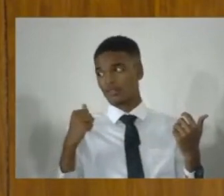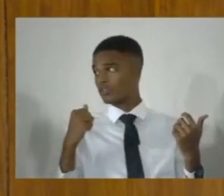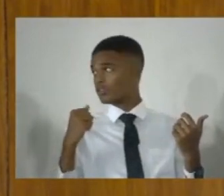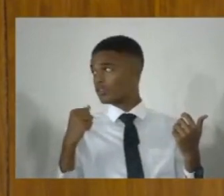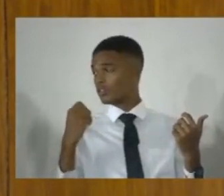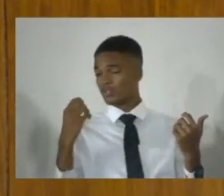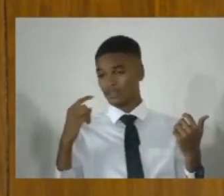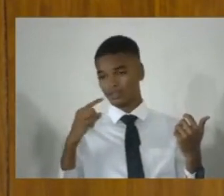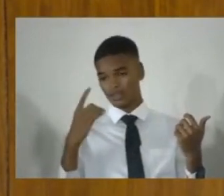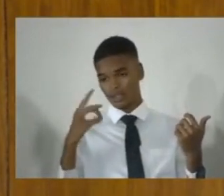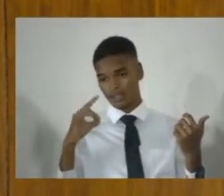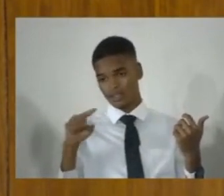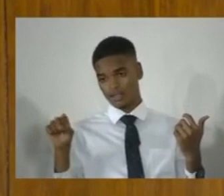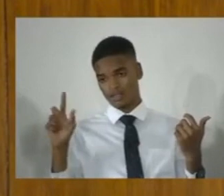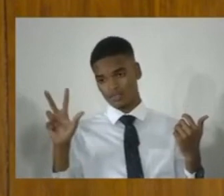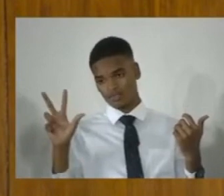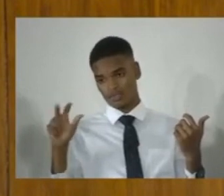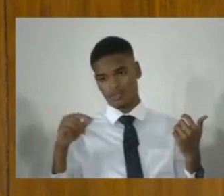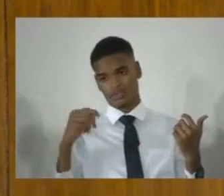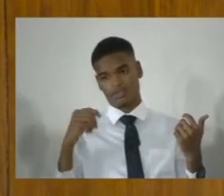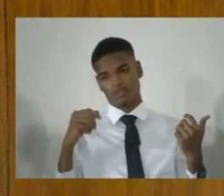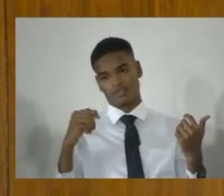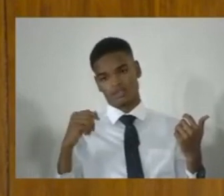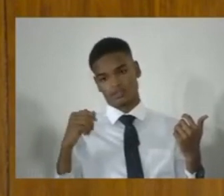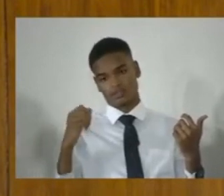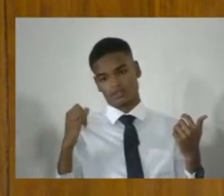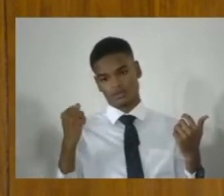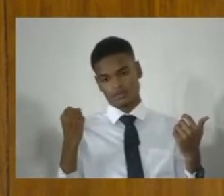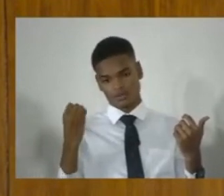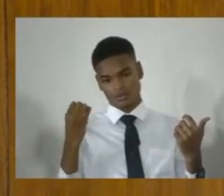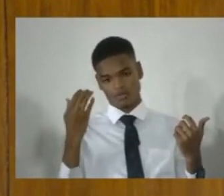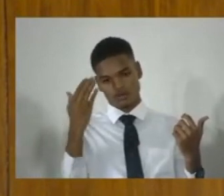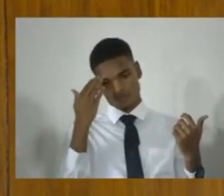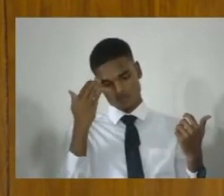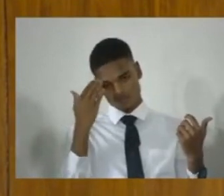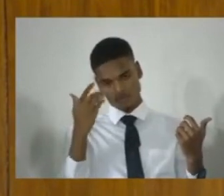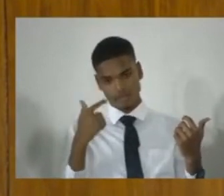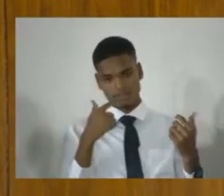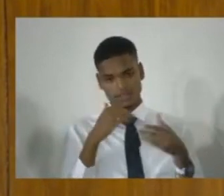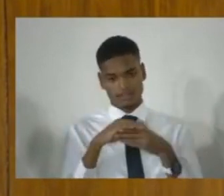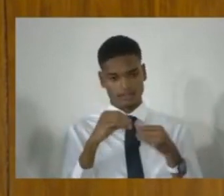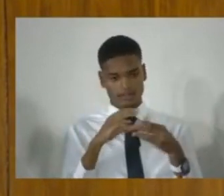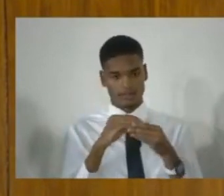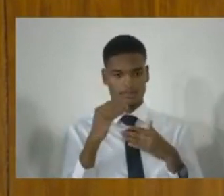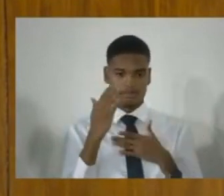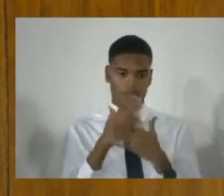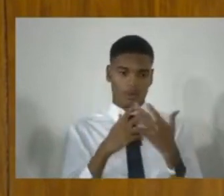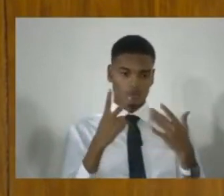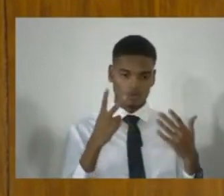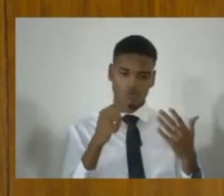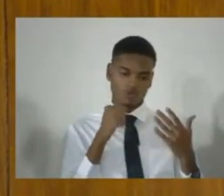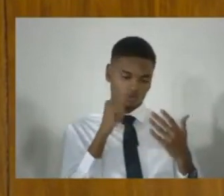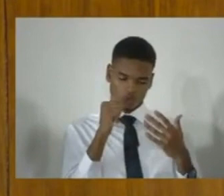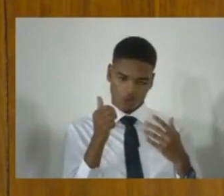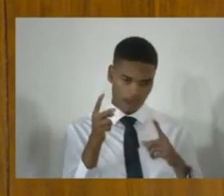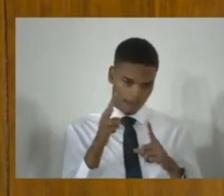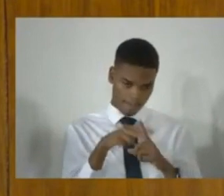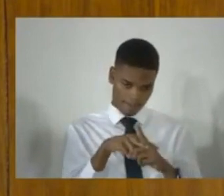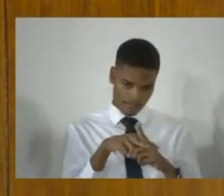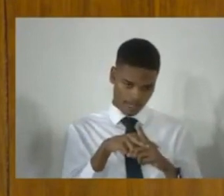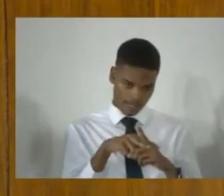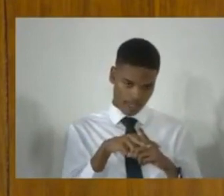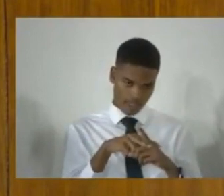18.3. So, although Clause 4 says that part two doesn't apply to